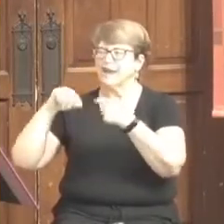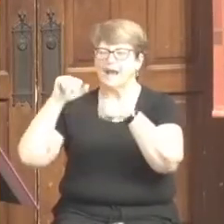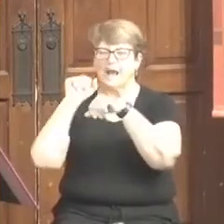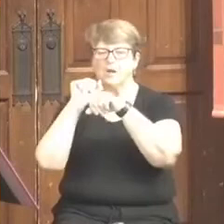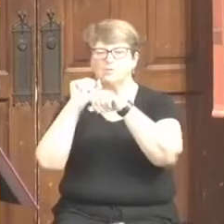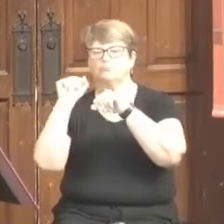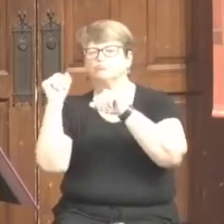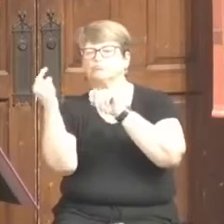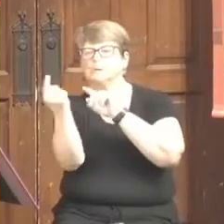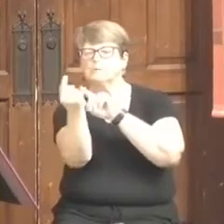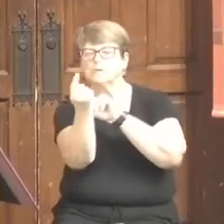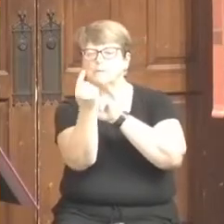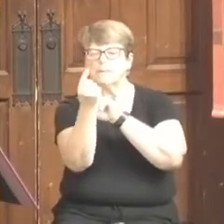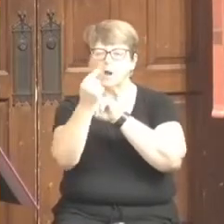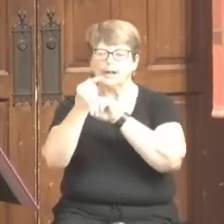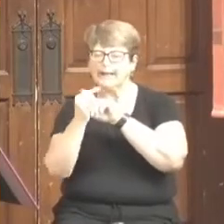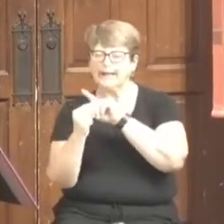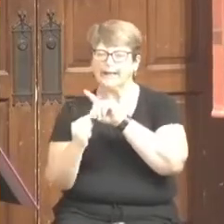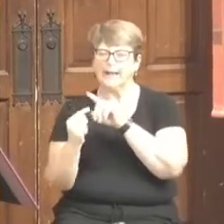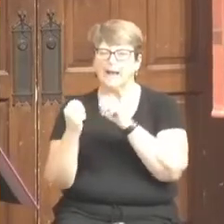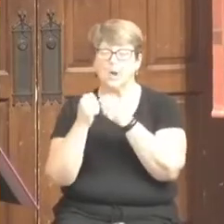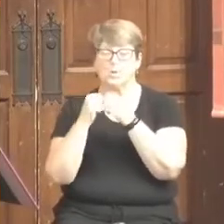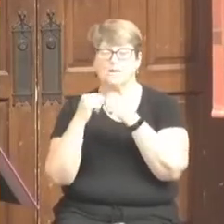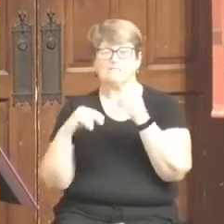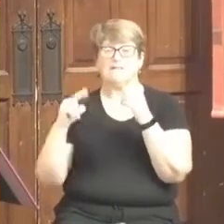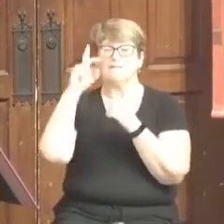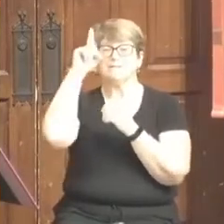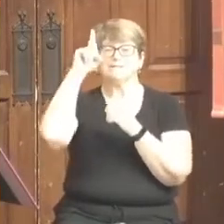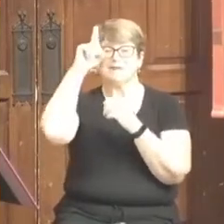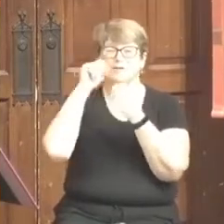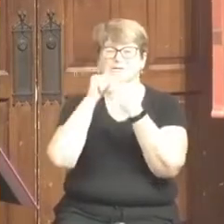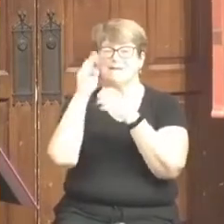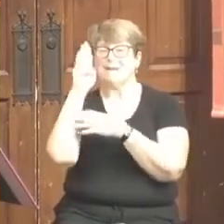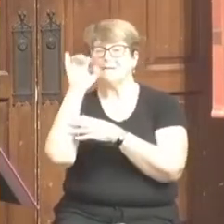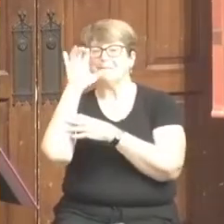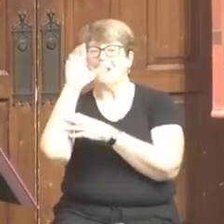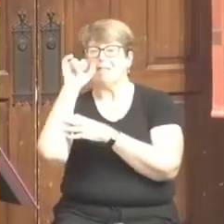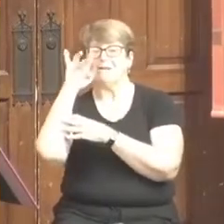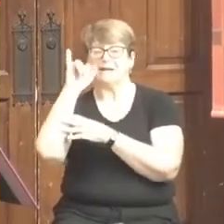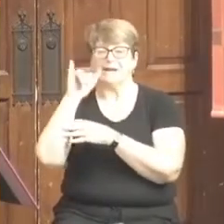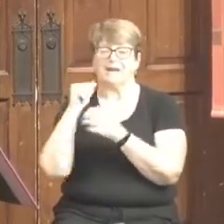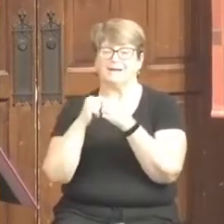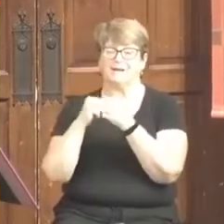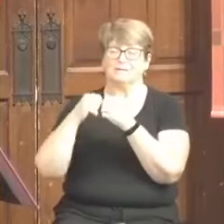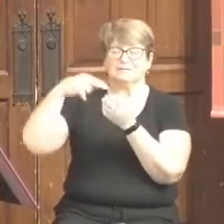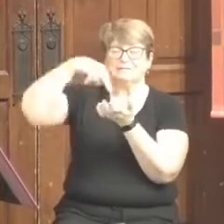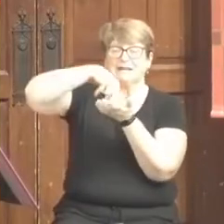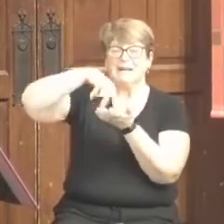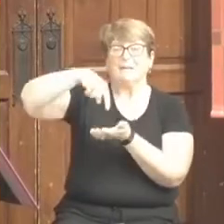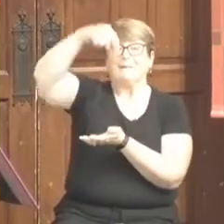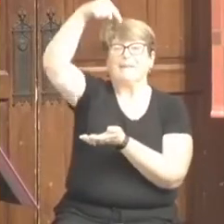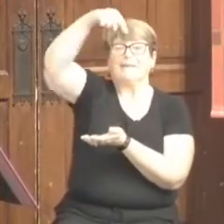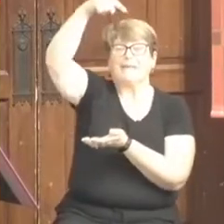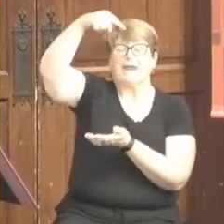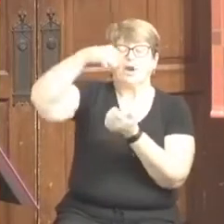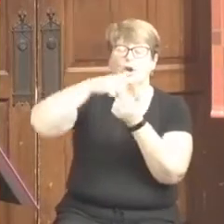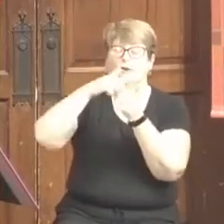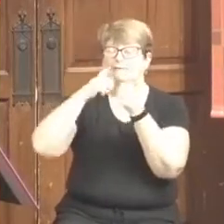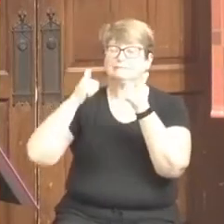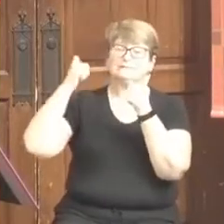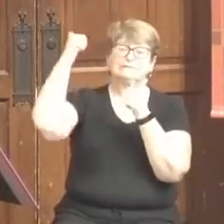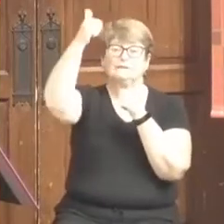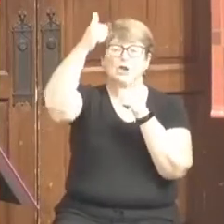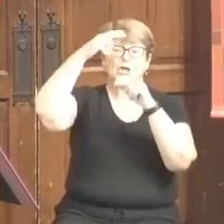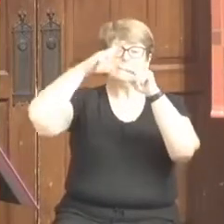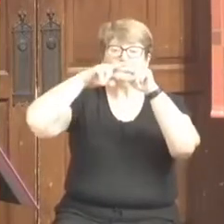way from the balcony because when you had four kids, you sat as far from the action as possible